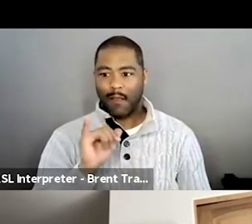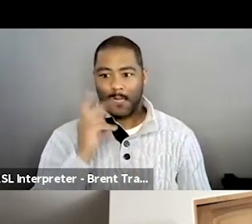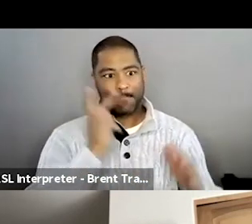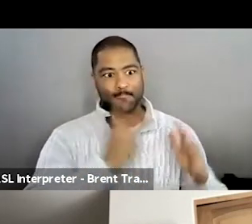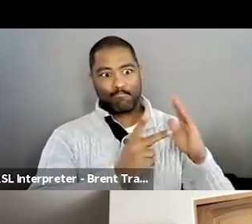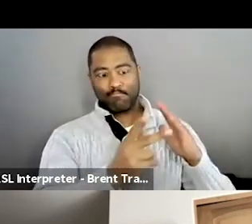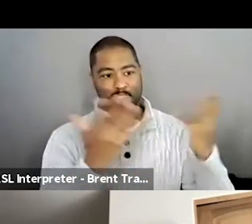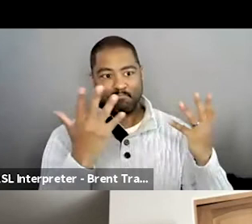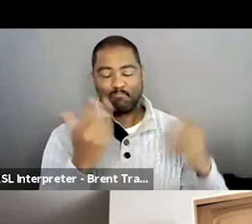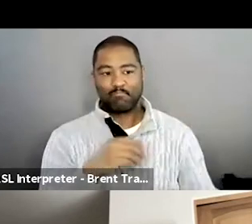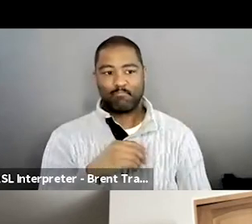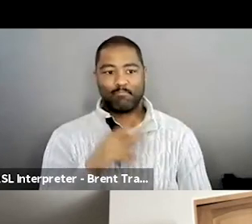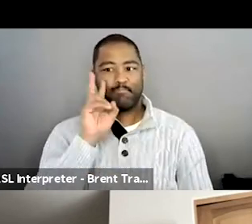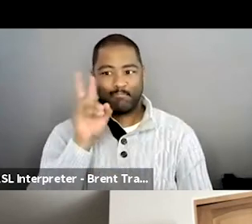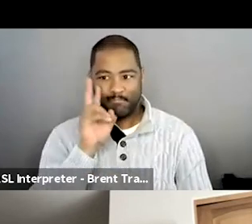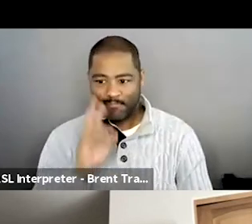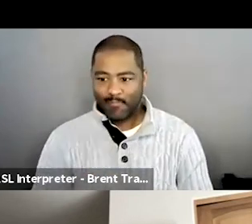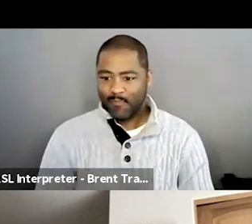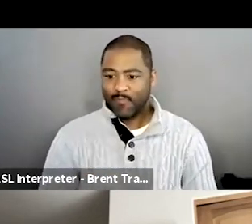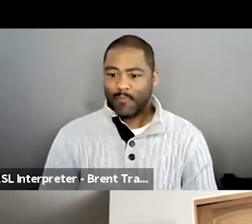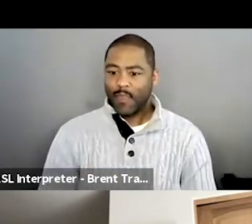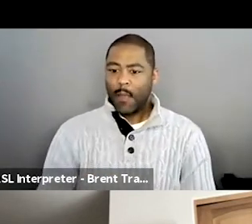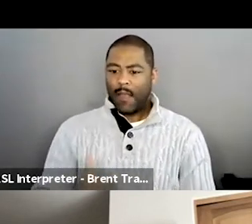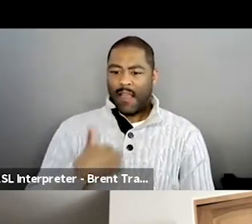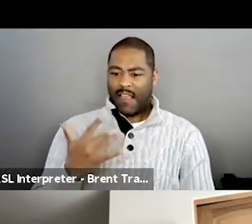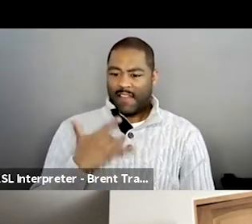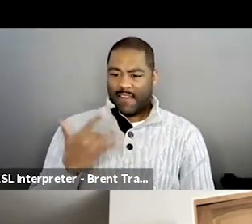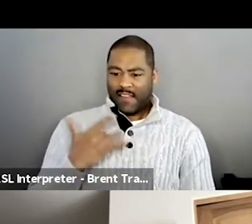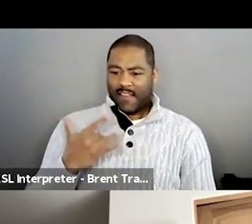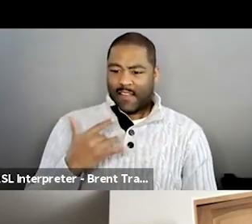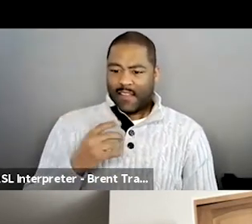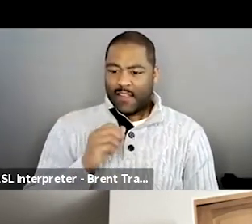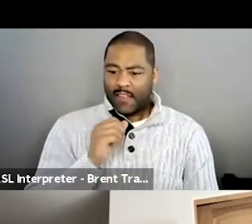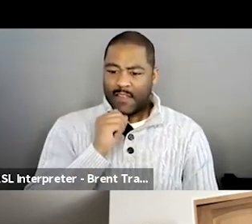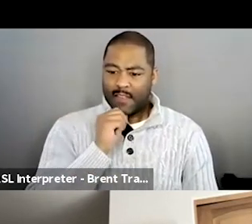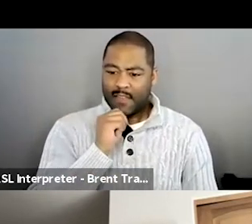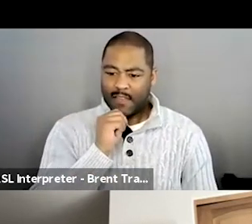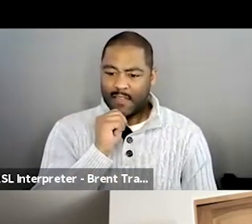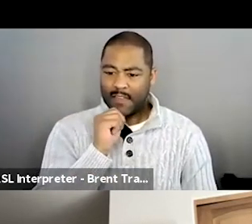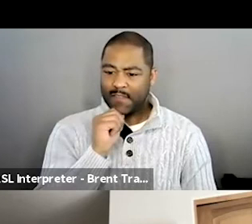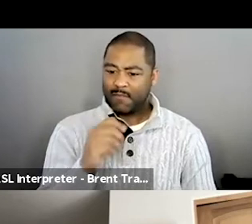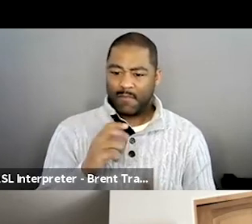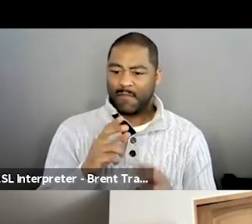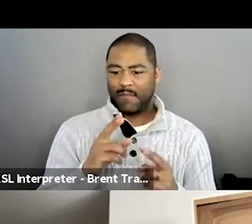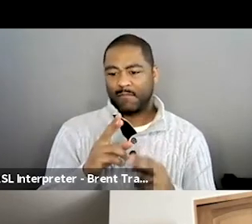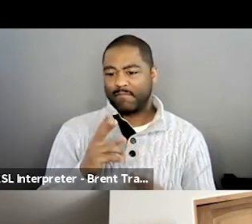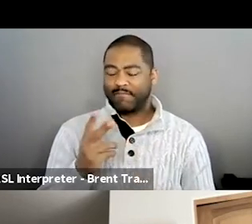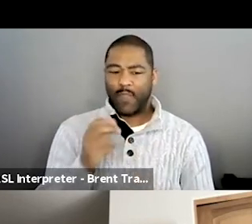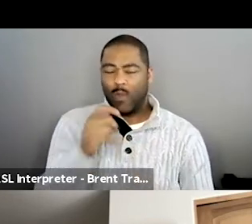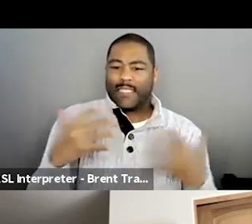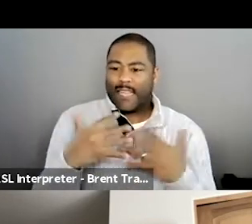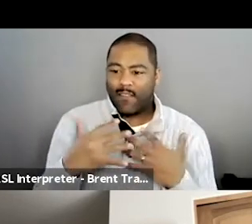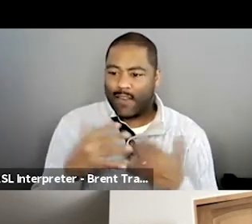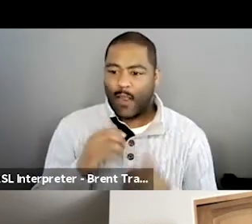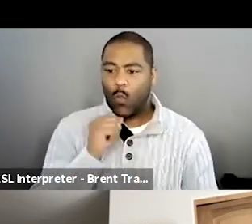didn't feel so like scary or eyeopening in the beginning. And now I'm like, okay, I want to